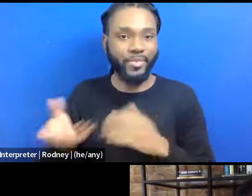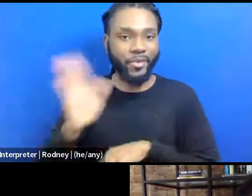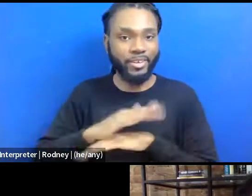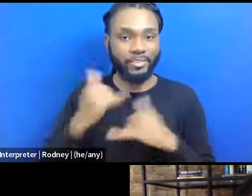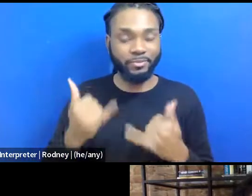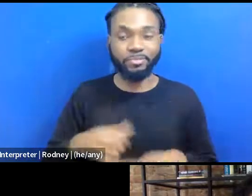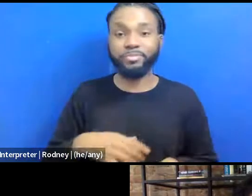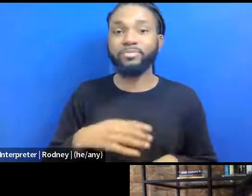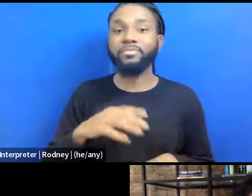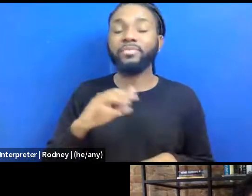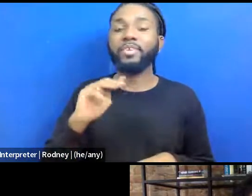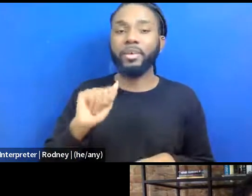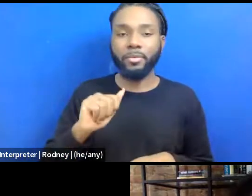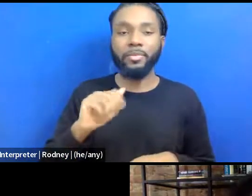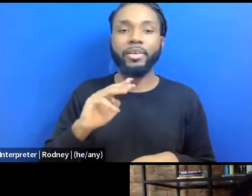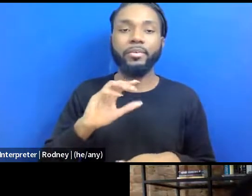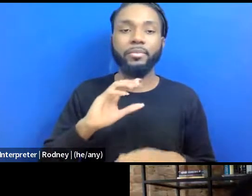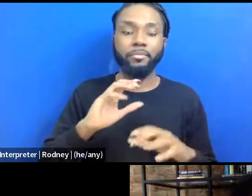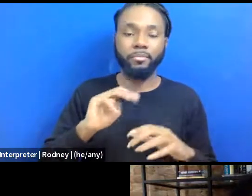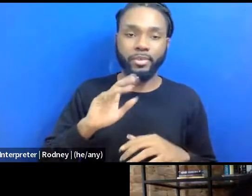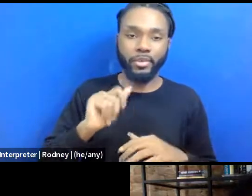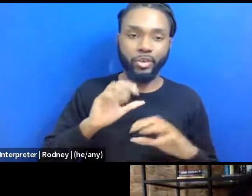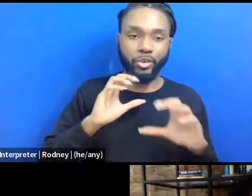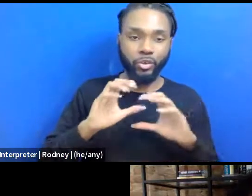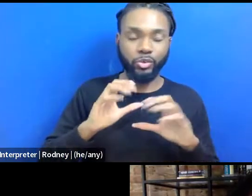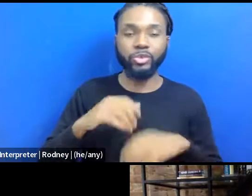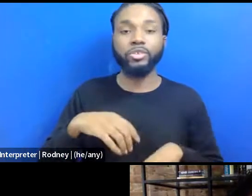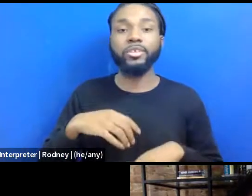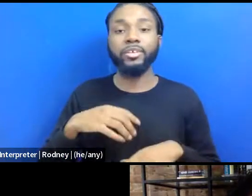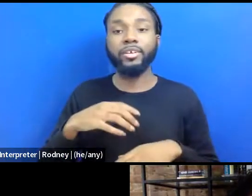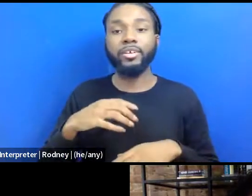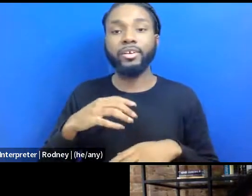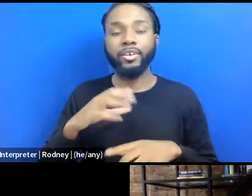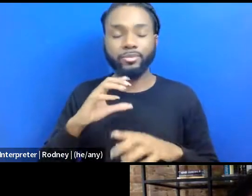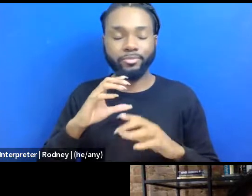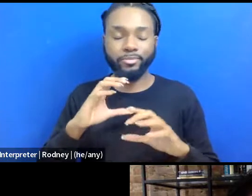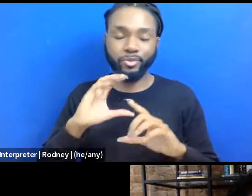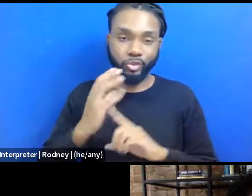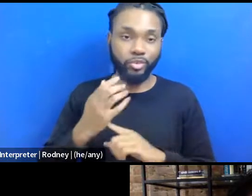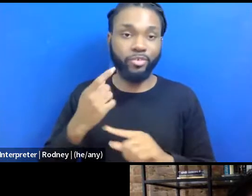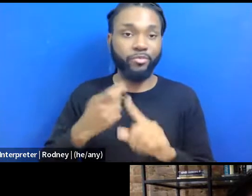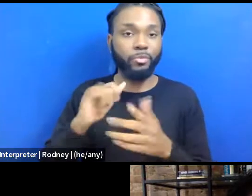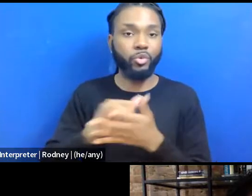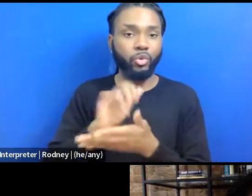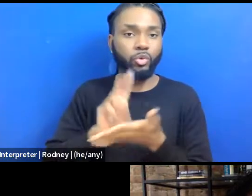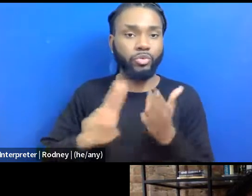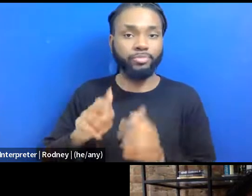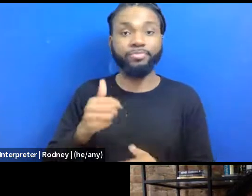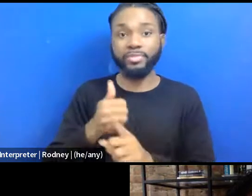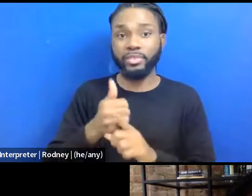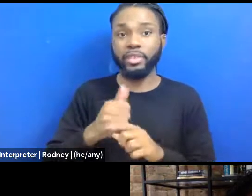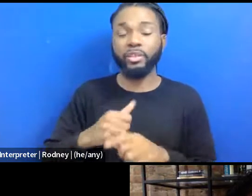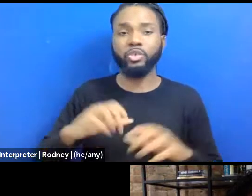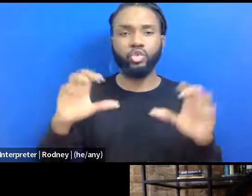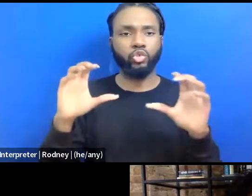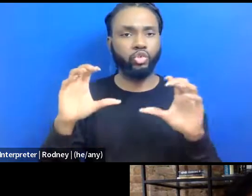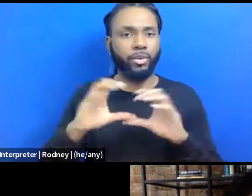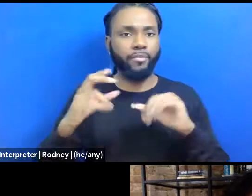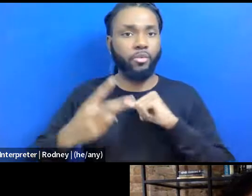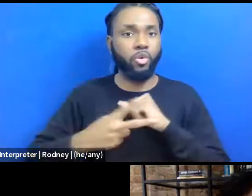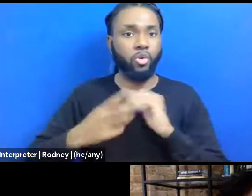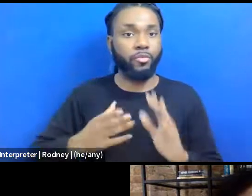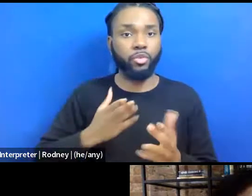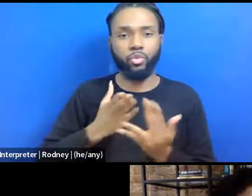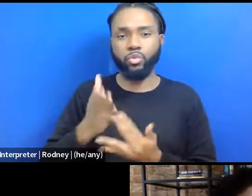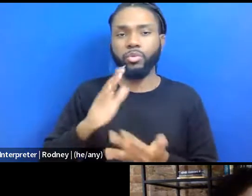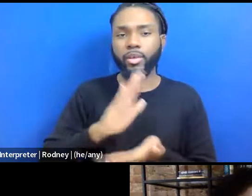and so an M.A. in media, culture, and communications from New York University. Zakiya is a certified archivist through the Academy